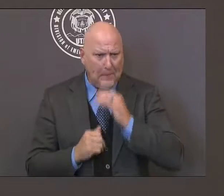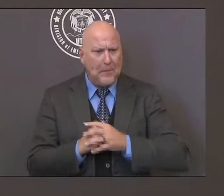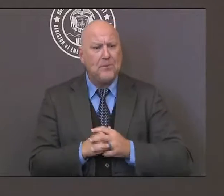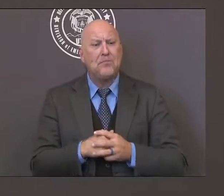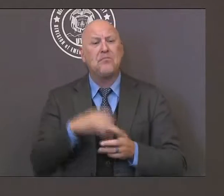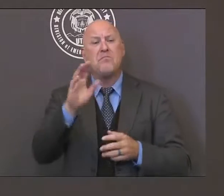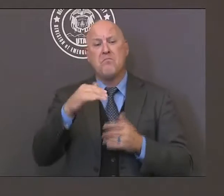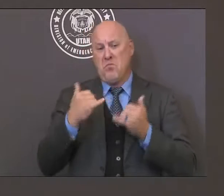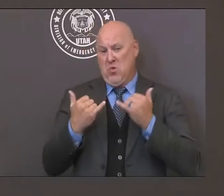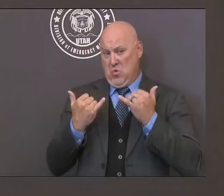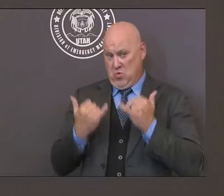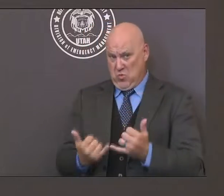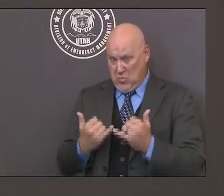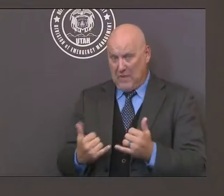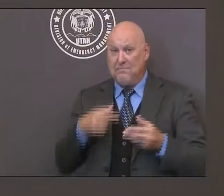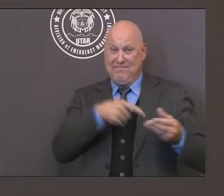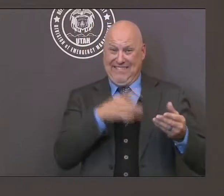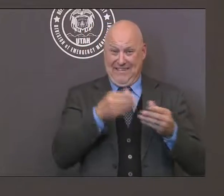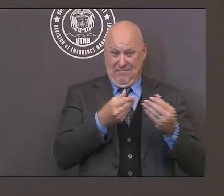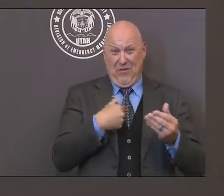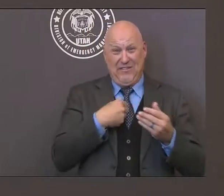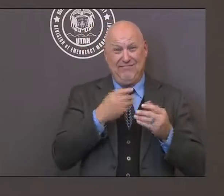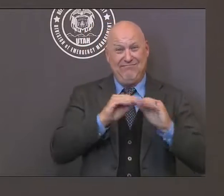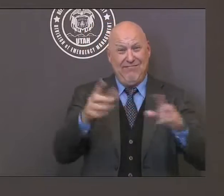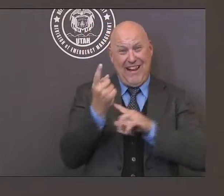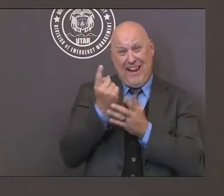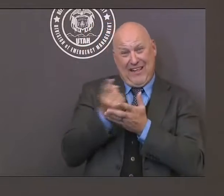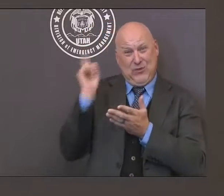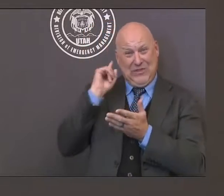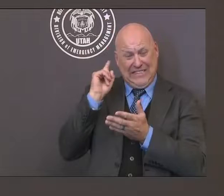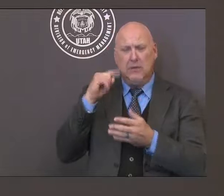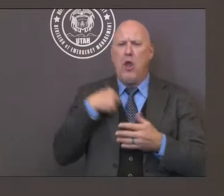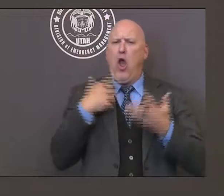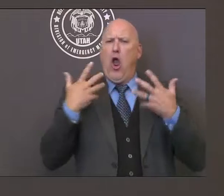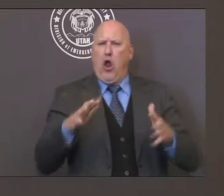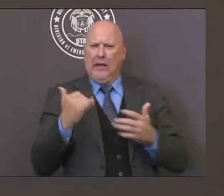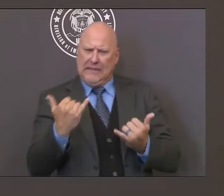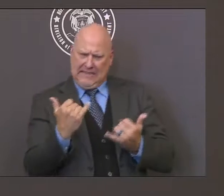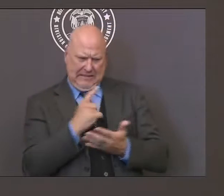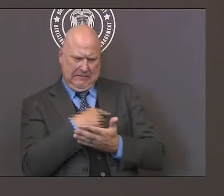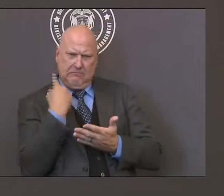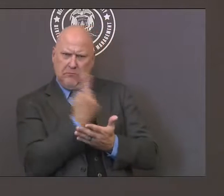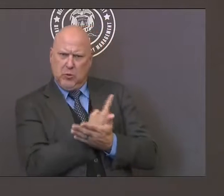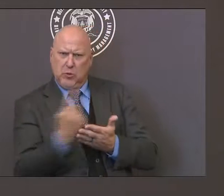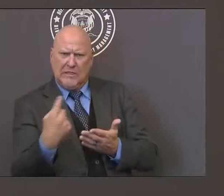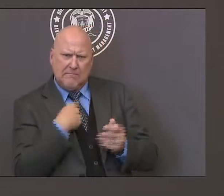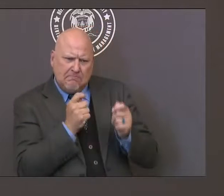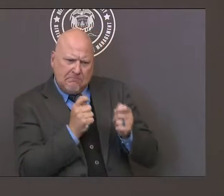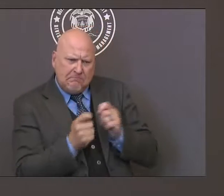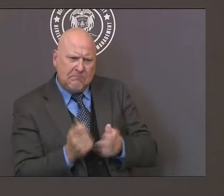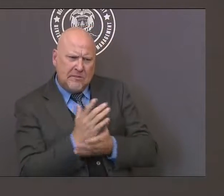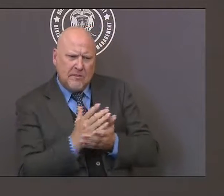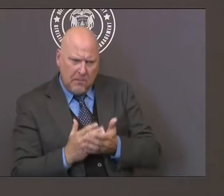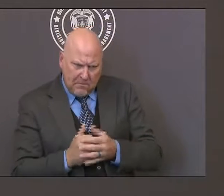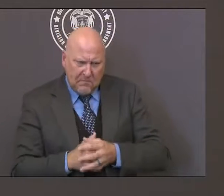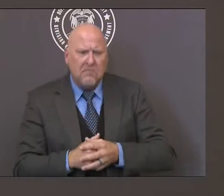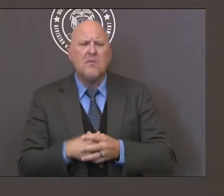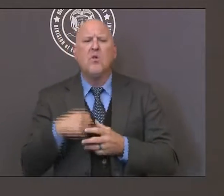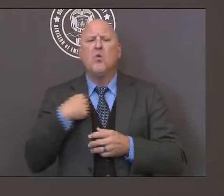practice so with regards to modified quarantine we are removing the recommendation that students and teachers be allowed to